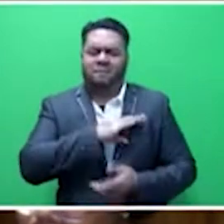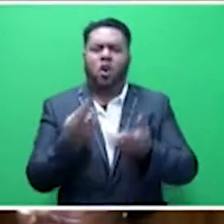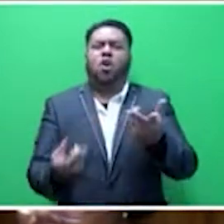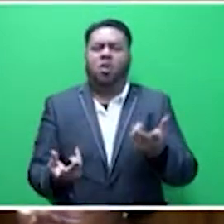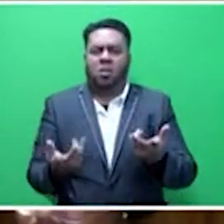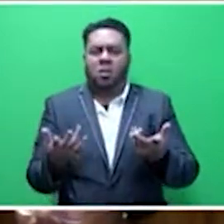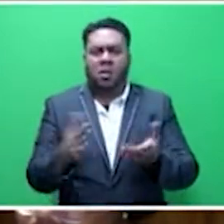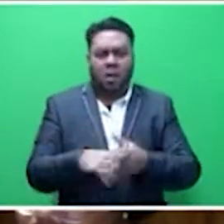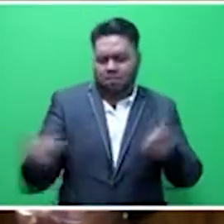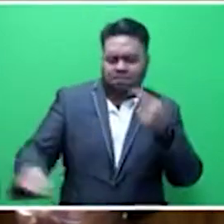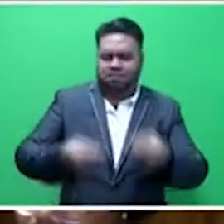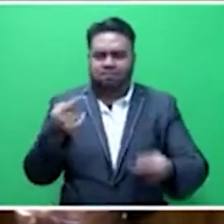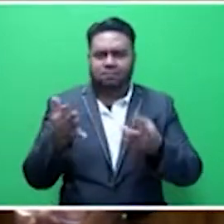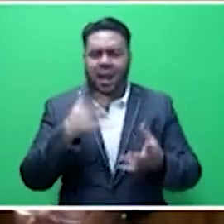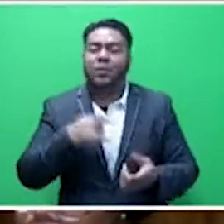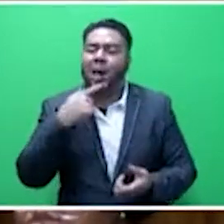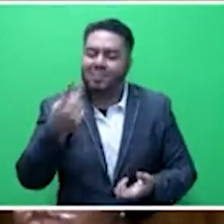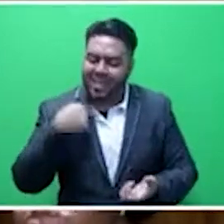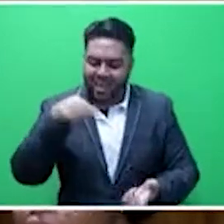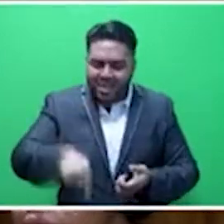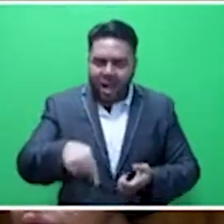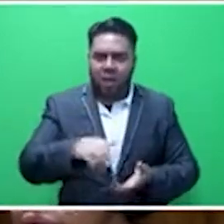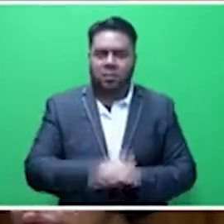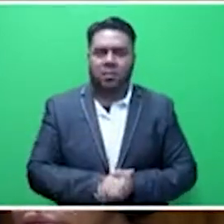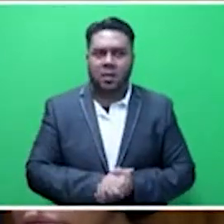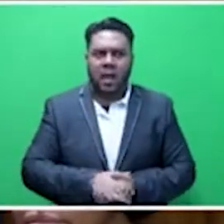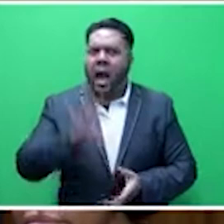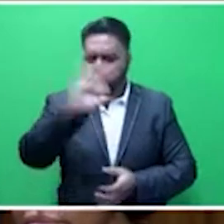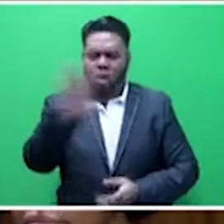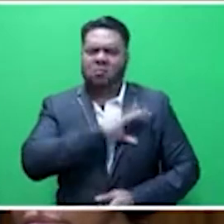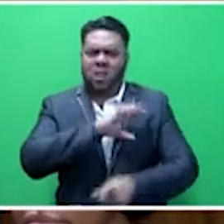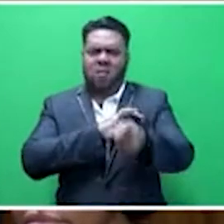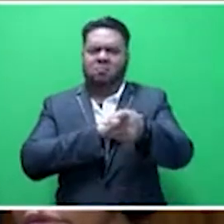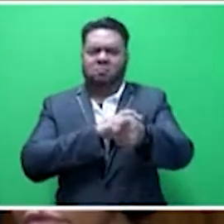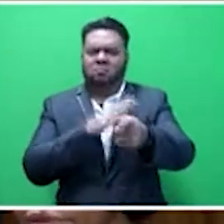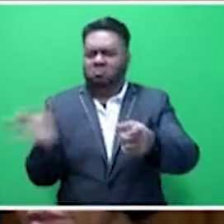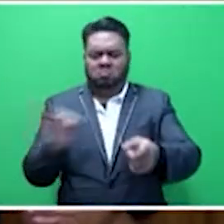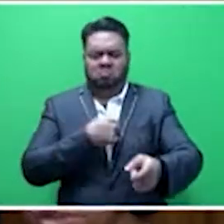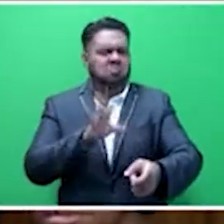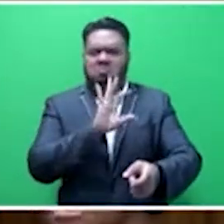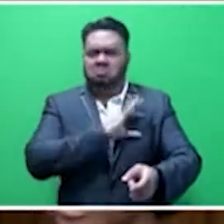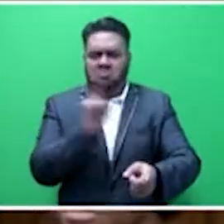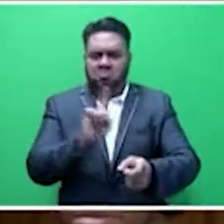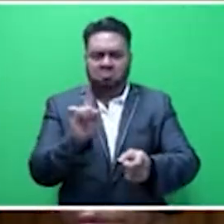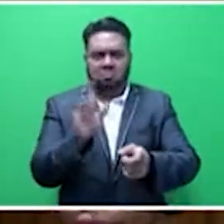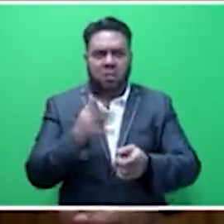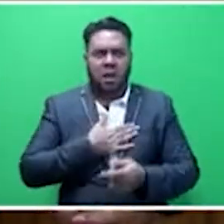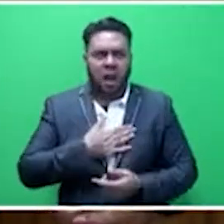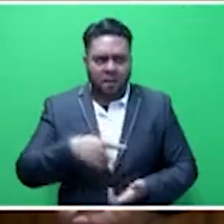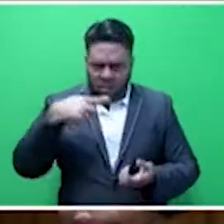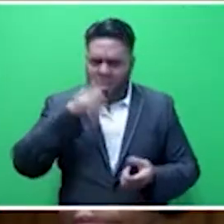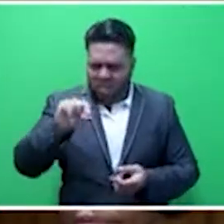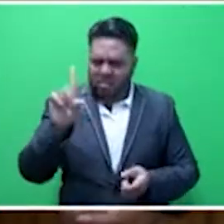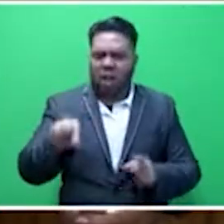it. That's why I am saying it here. Don't carry out a conversation between you two. I am not scared. Stand to